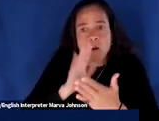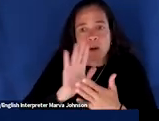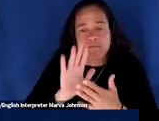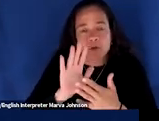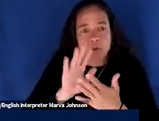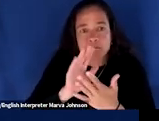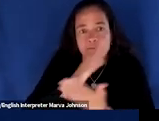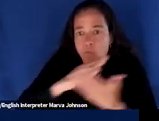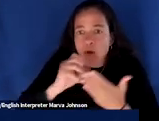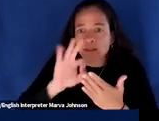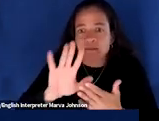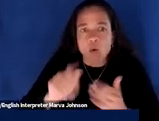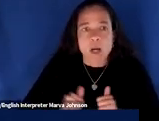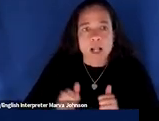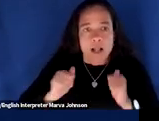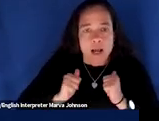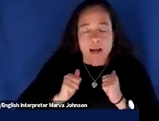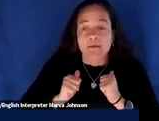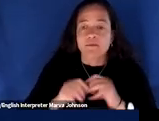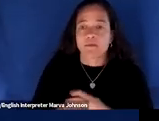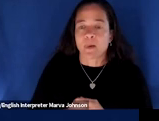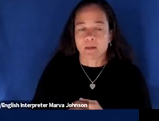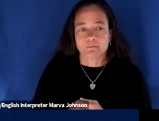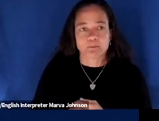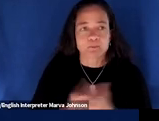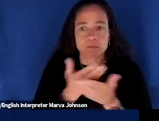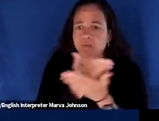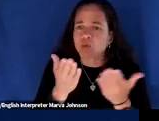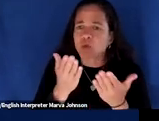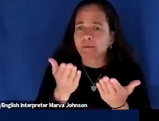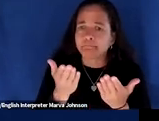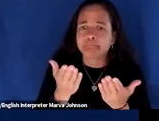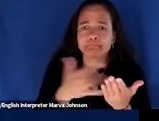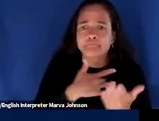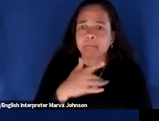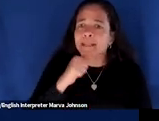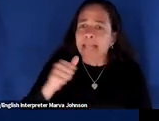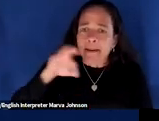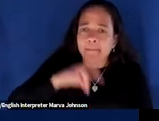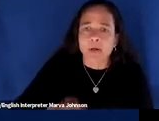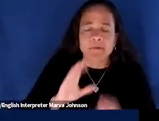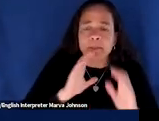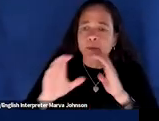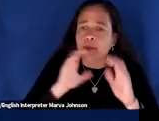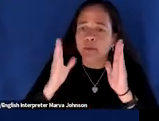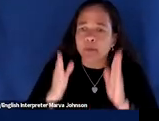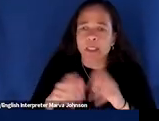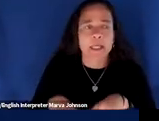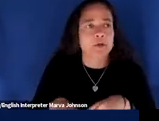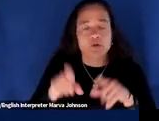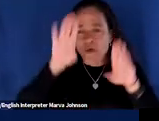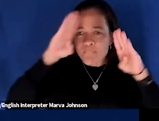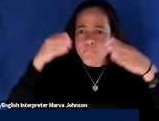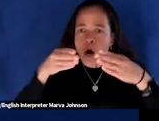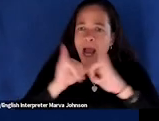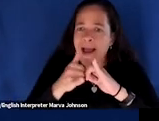when i think about all of you as non-profit communicators as solutions focused professionals and